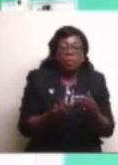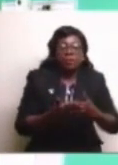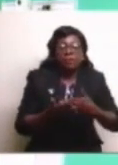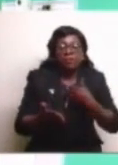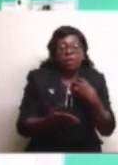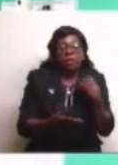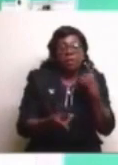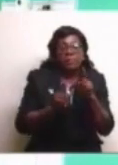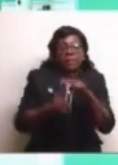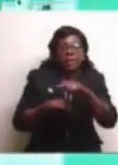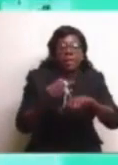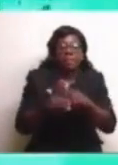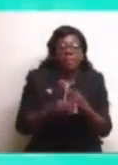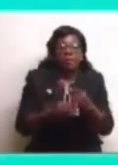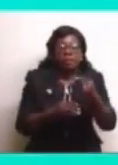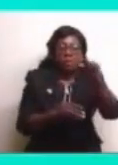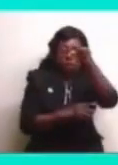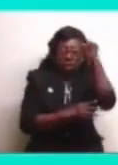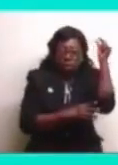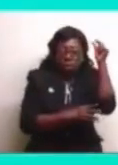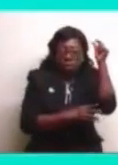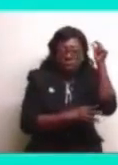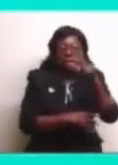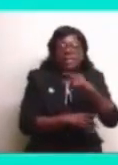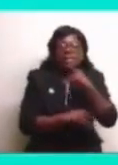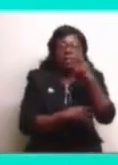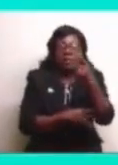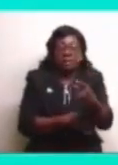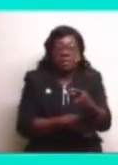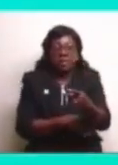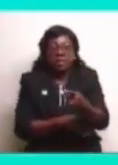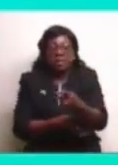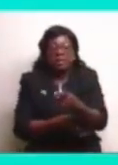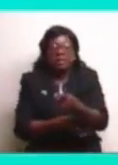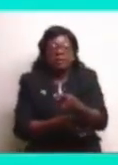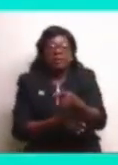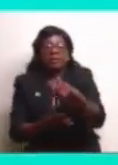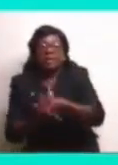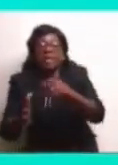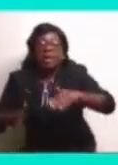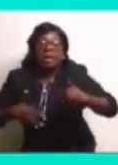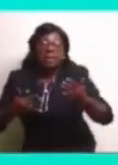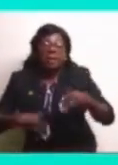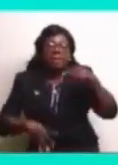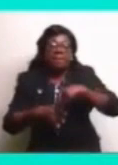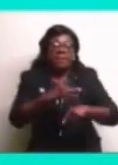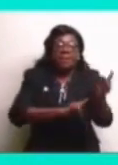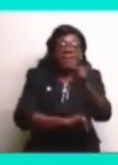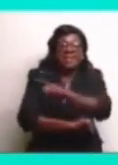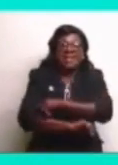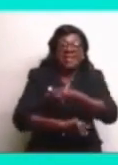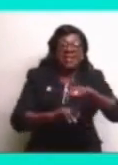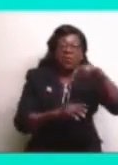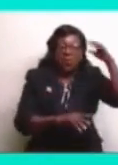our friend George is to say that Steve Rose says to tell you happy birthday down from Ackland, sir.